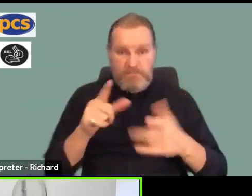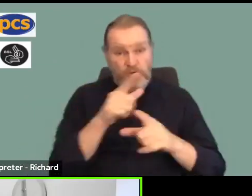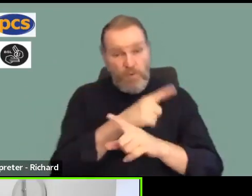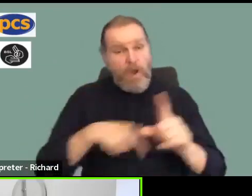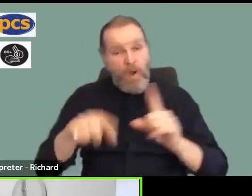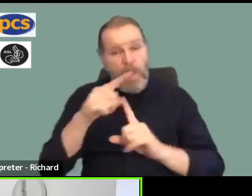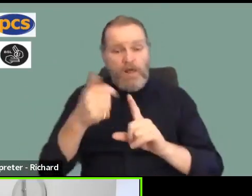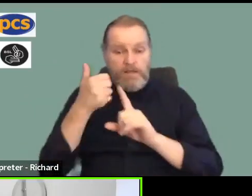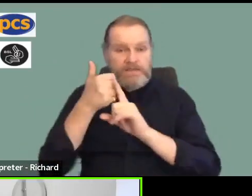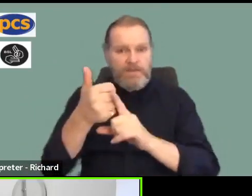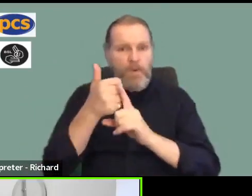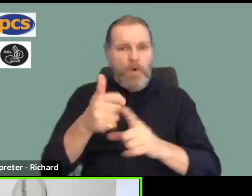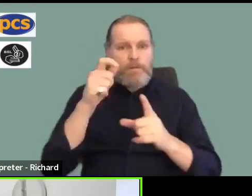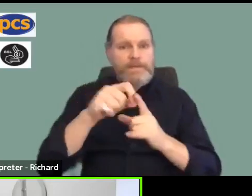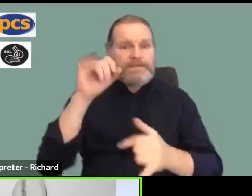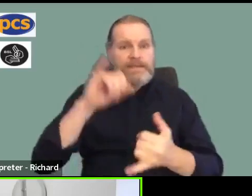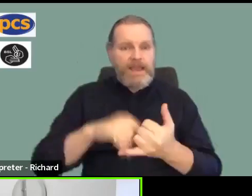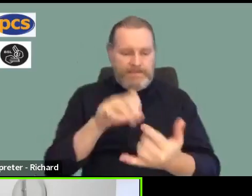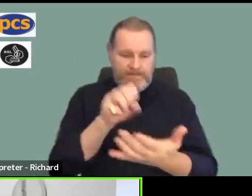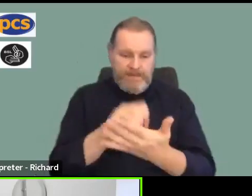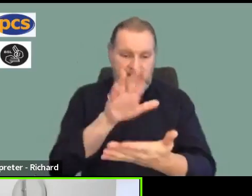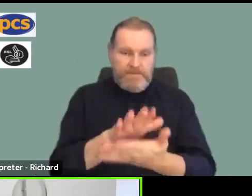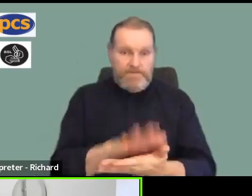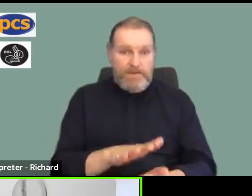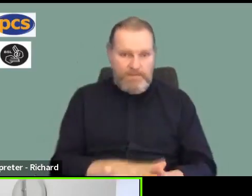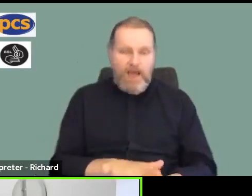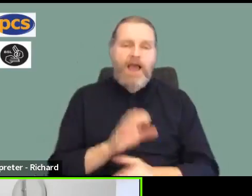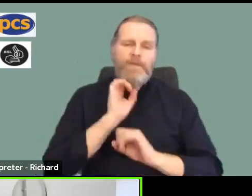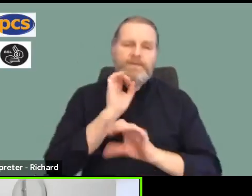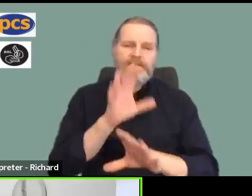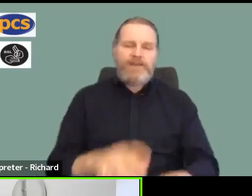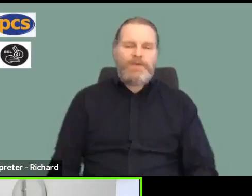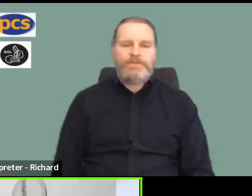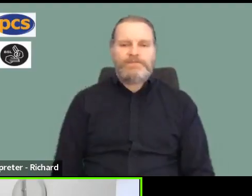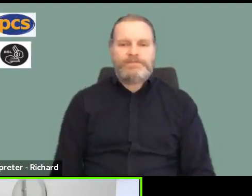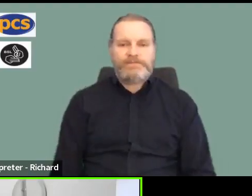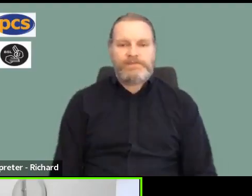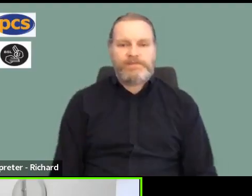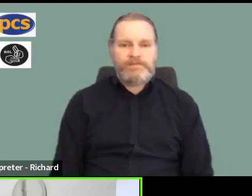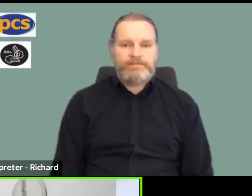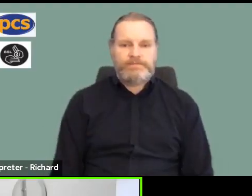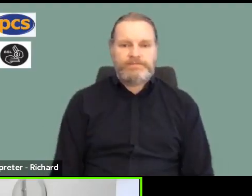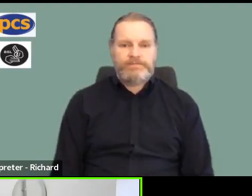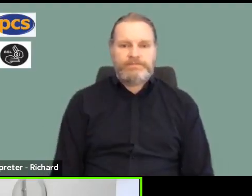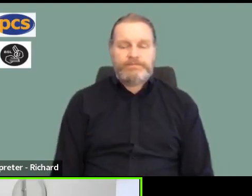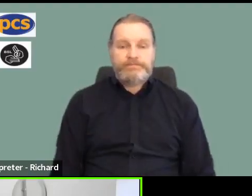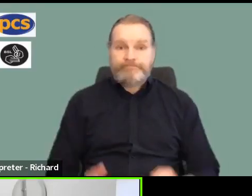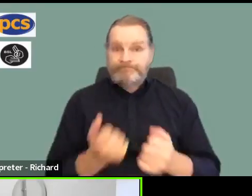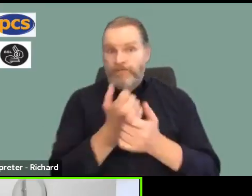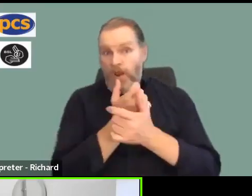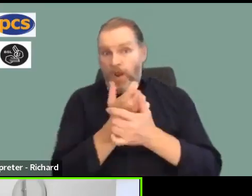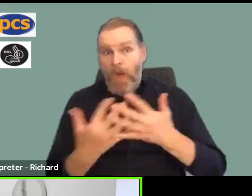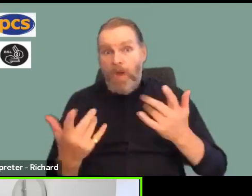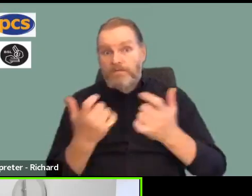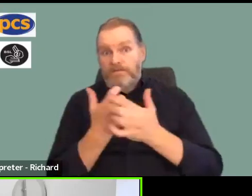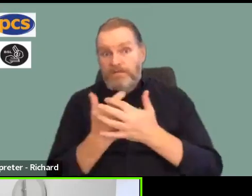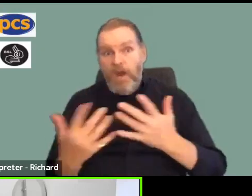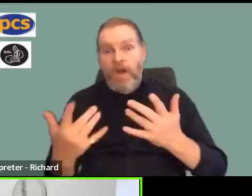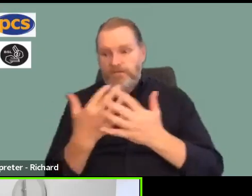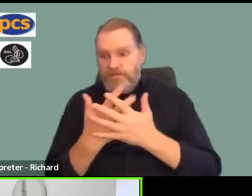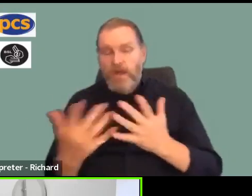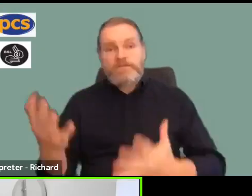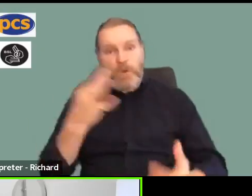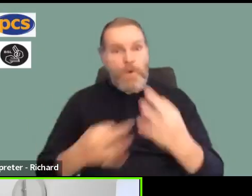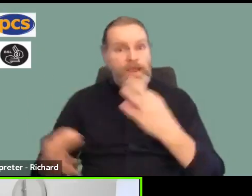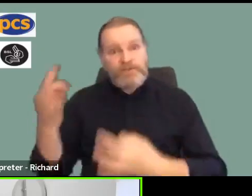messages, just stick them in the chat. And I'll through some more at the appropriate time. Okay. So we've got lots and lots of questions coming through. All sorts